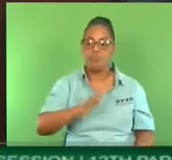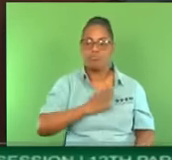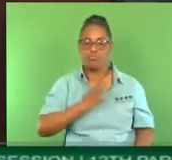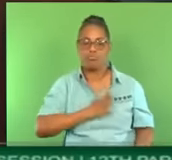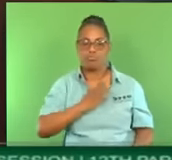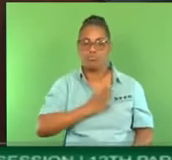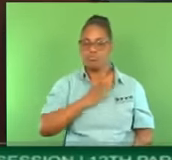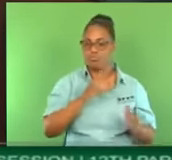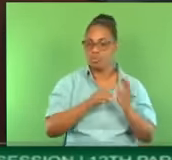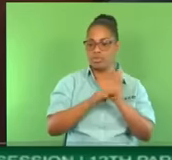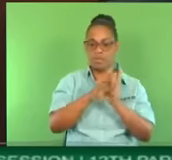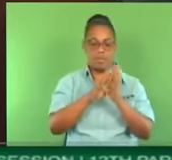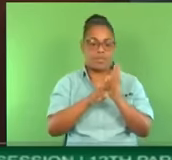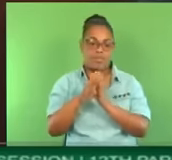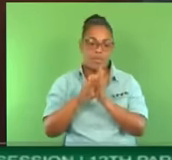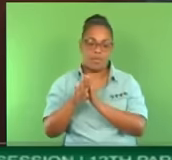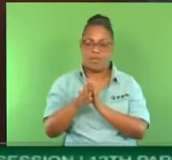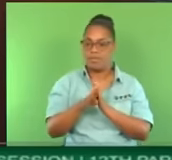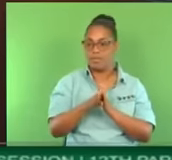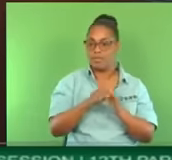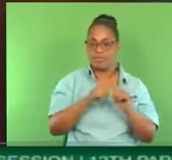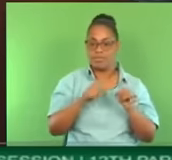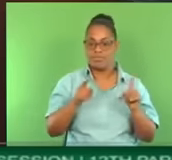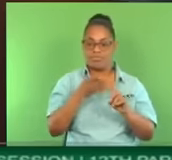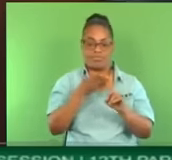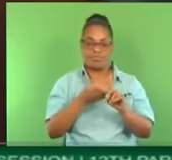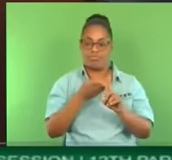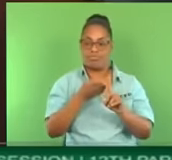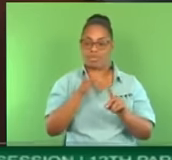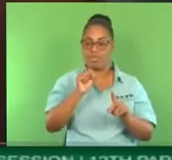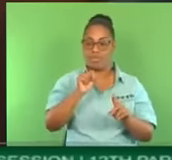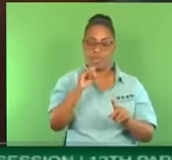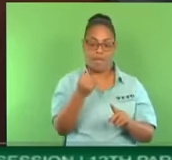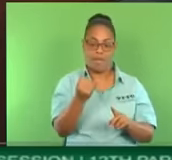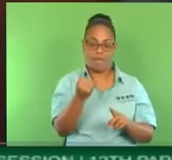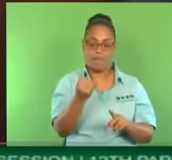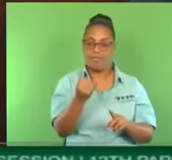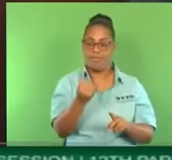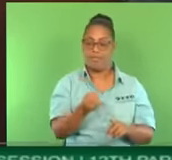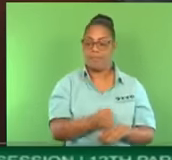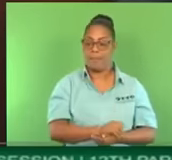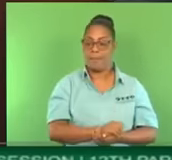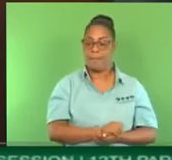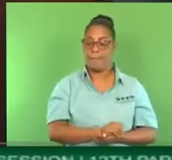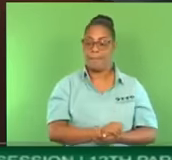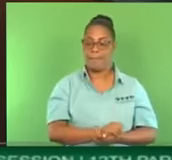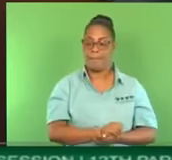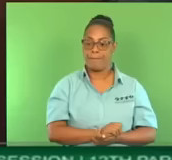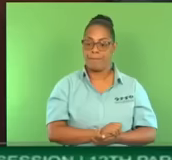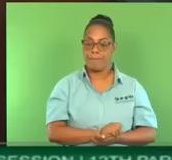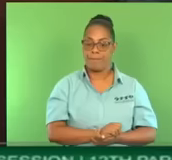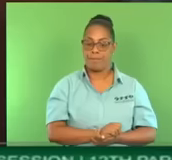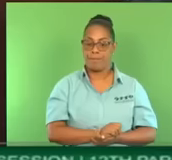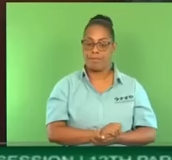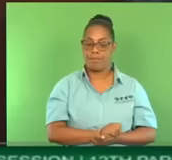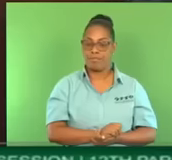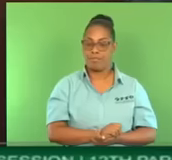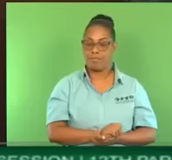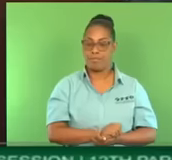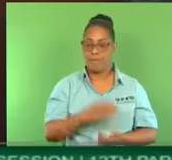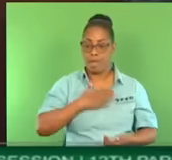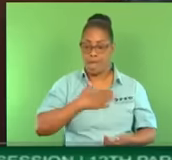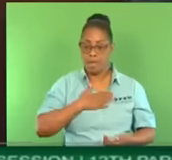and so on. The member for St. Joseph presiding over a particular sector. Madam Speaker, a constituent of mine,